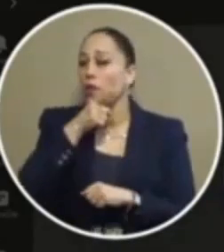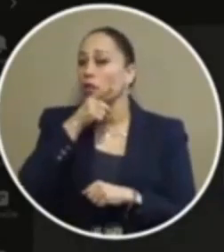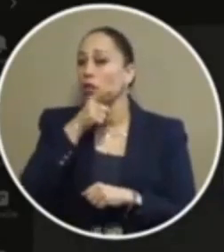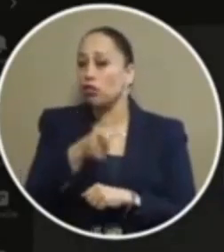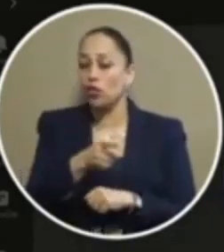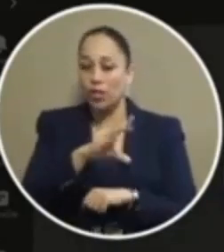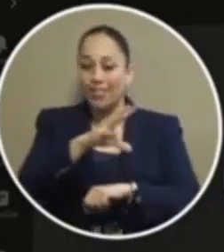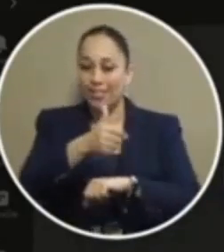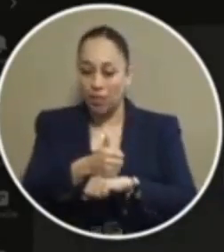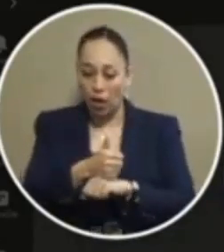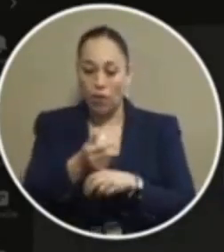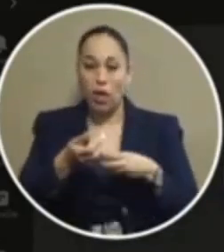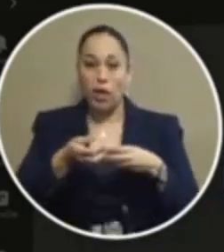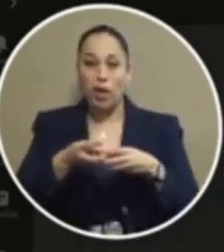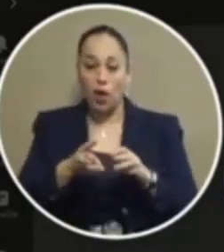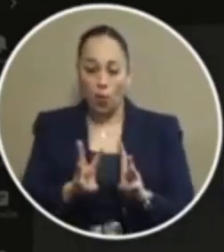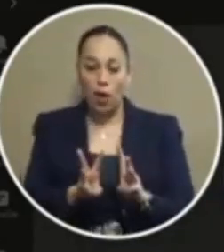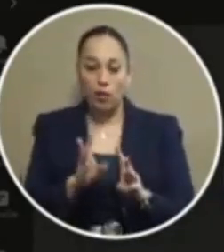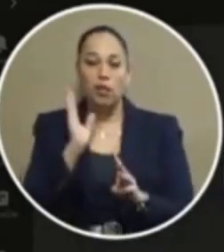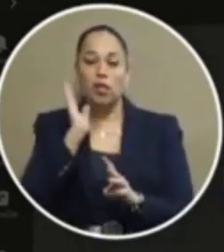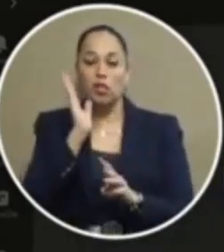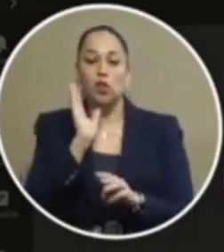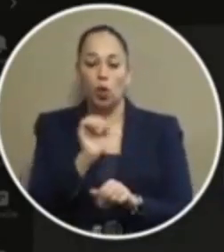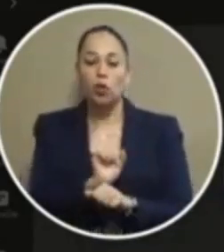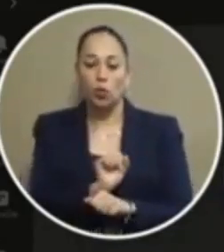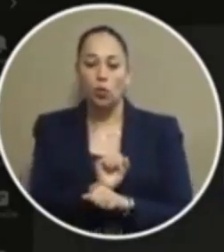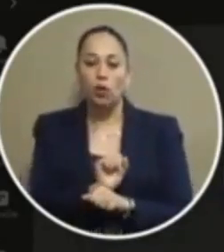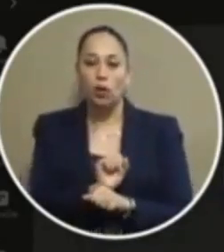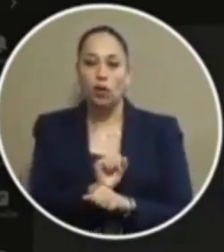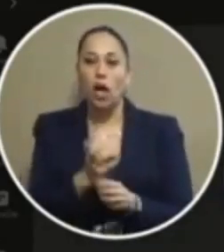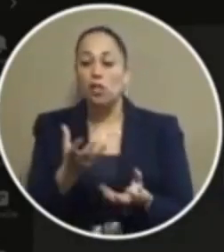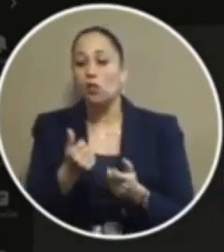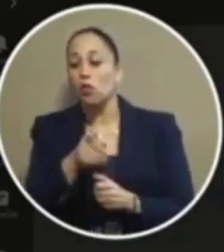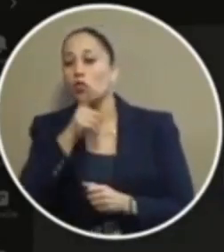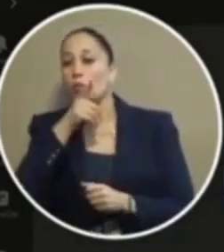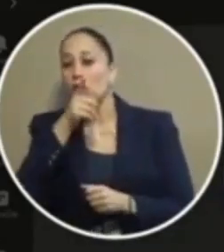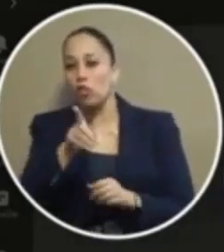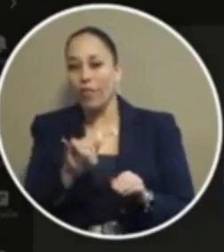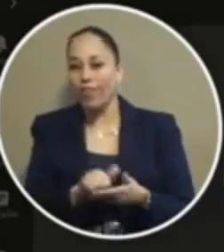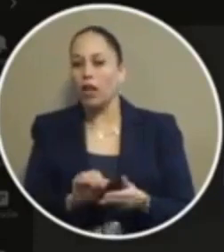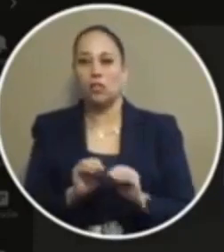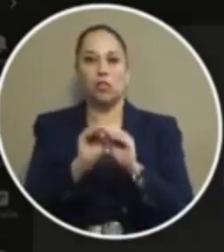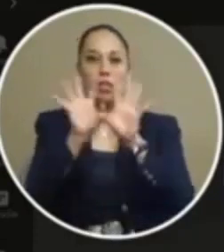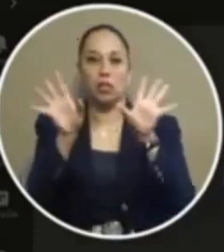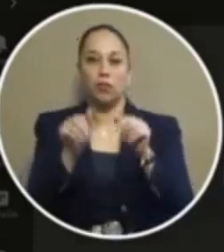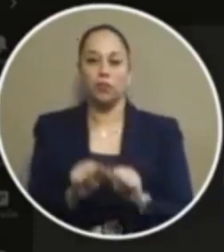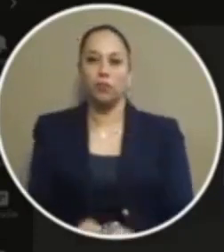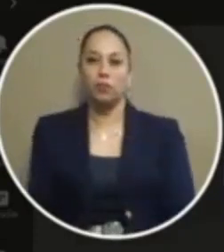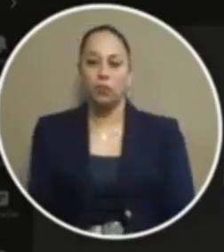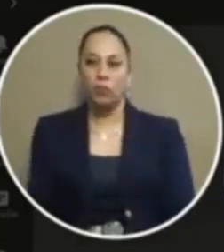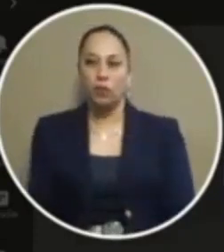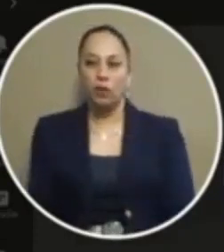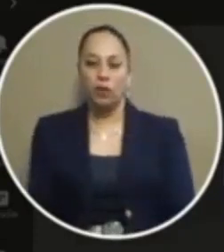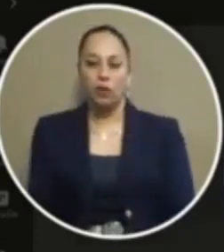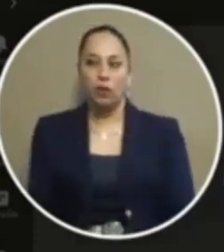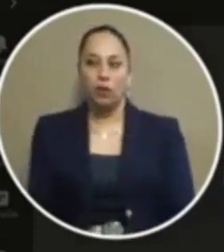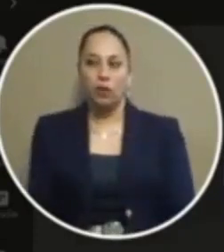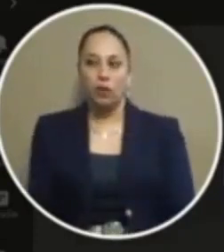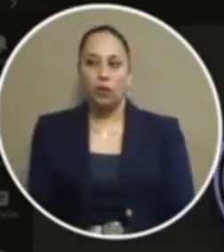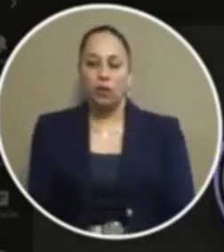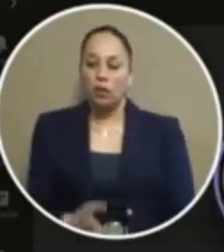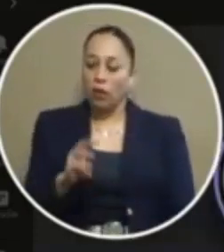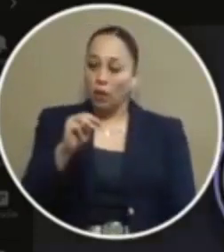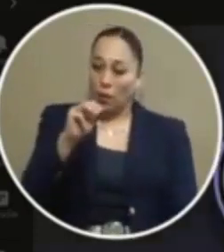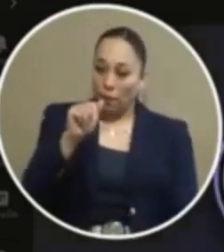it's set up in such a way that there's that it's going to work so i just wanted to make sure that that was clear uh mayor